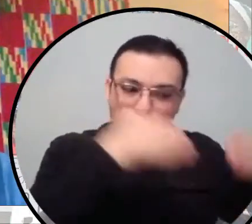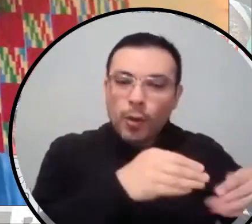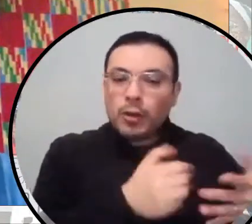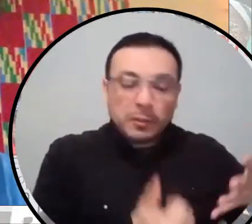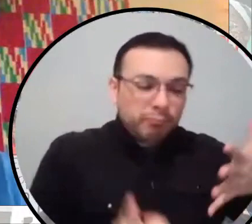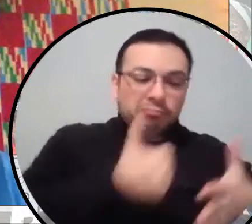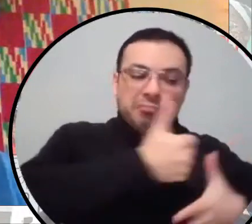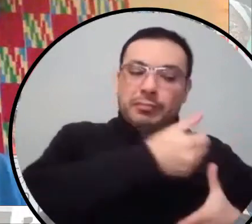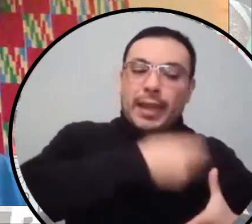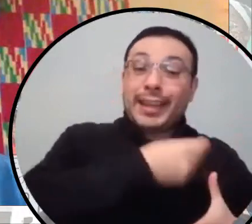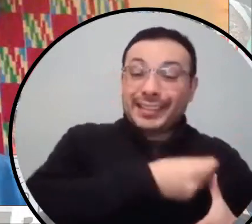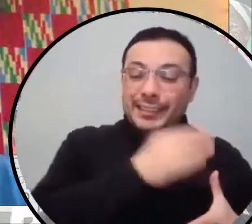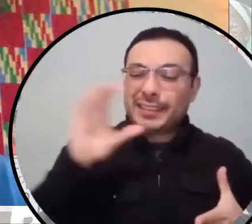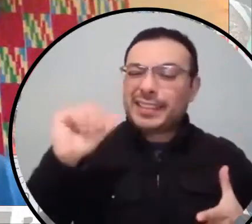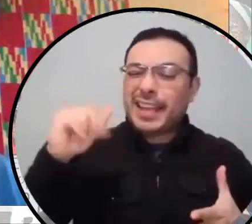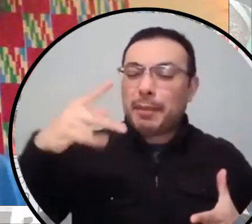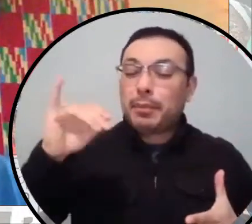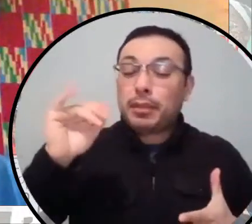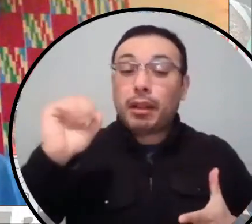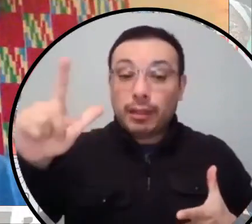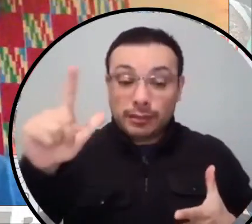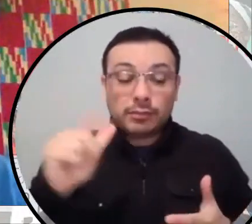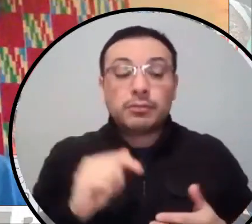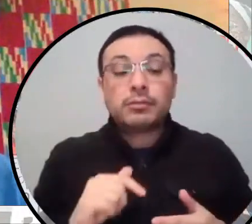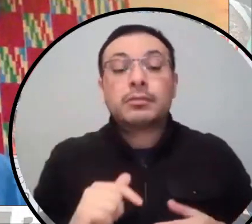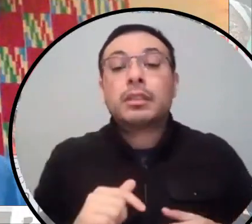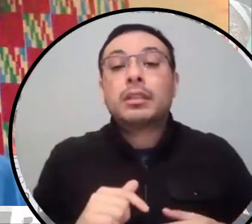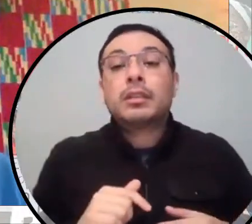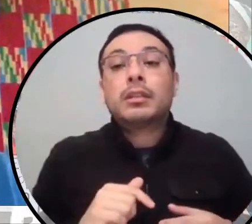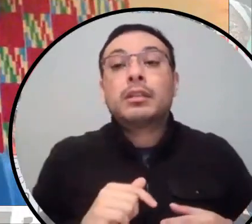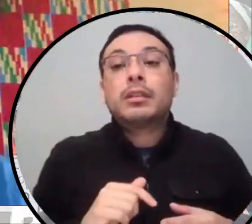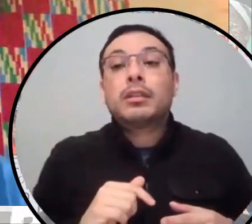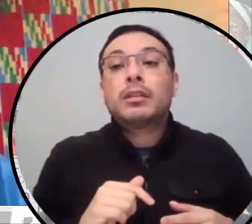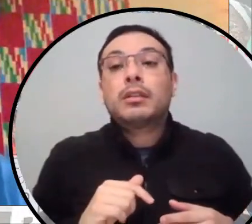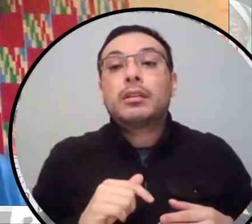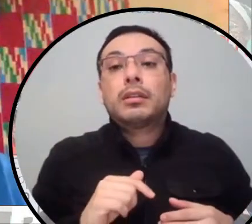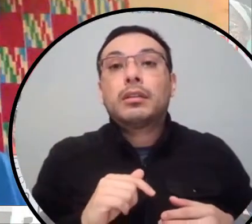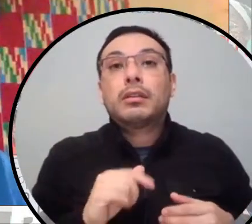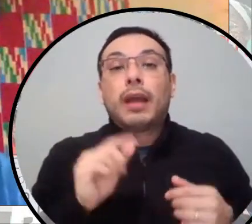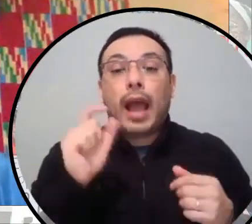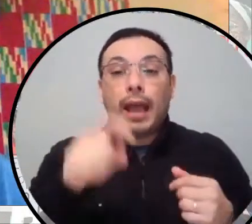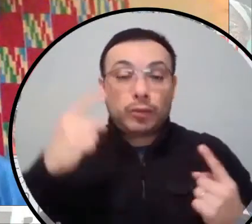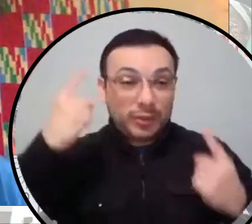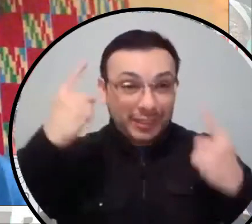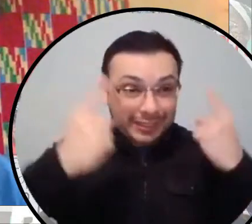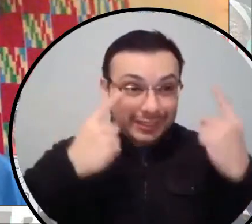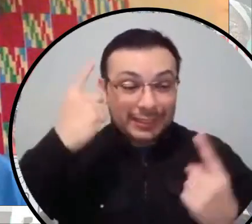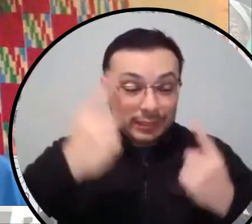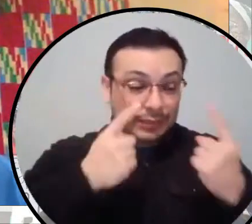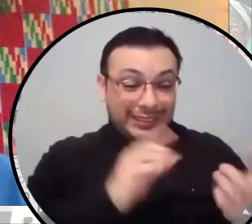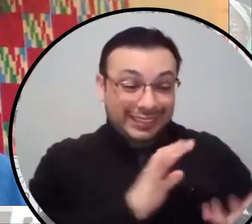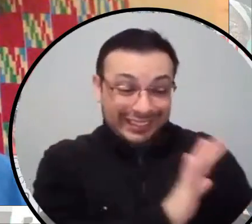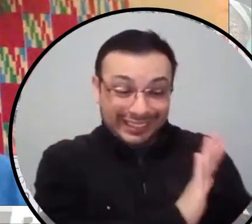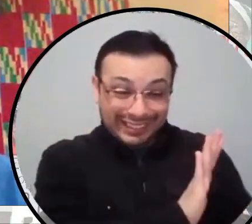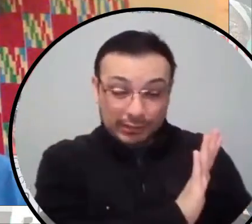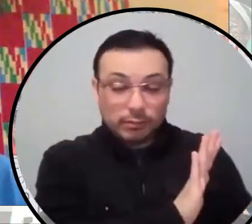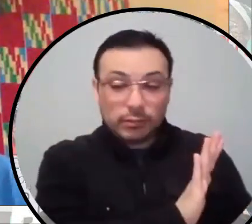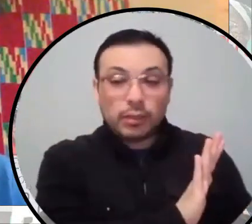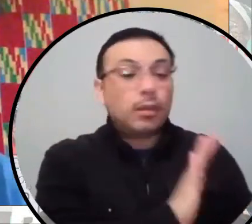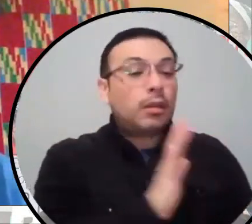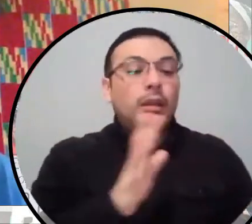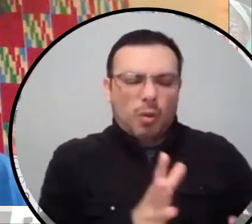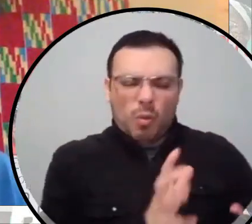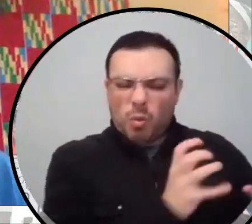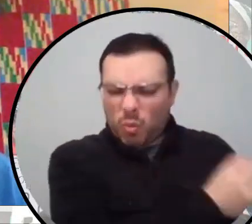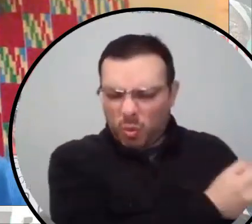controlled, has to be, um, you know, the way that our money's spent, it has to be decided on by the, by the larger